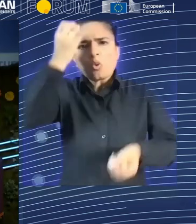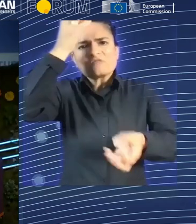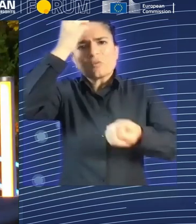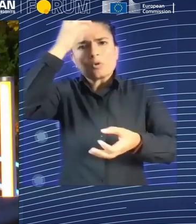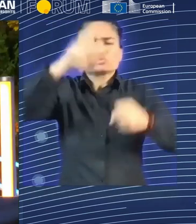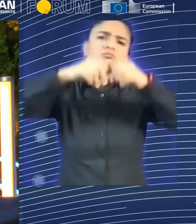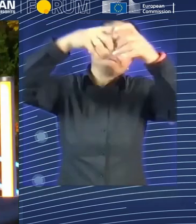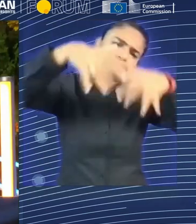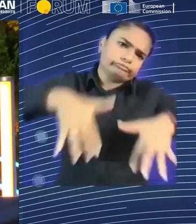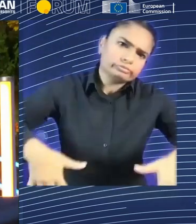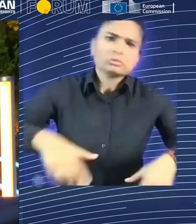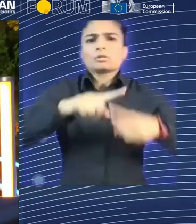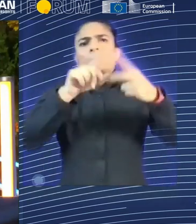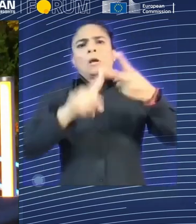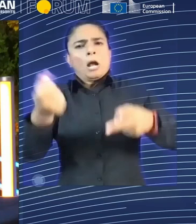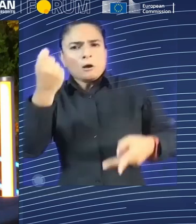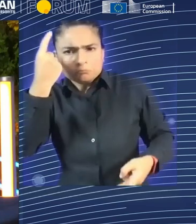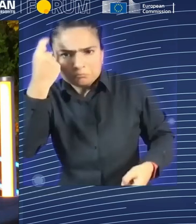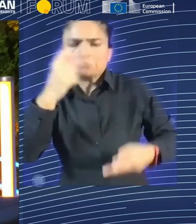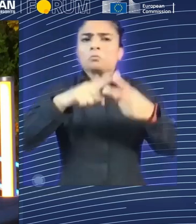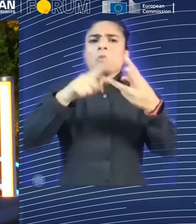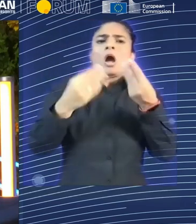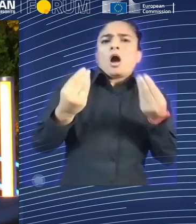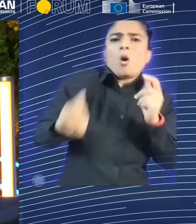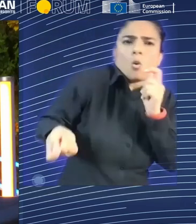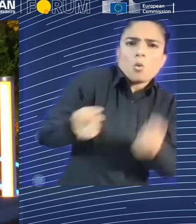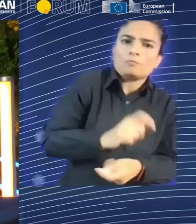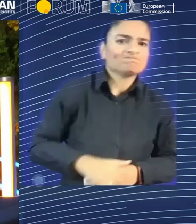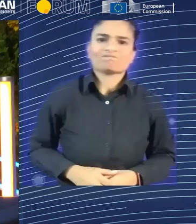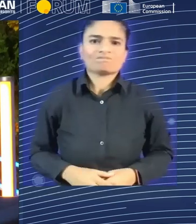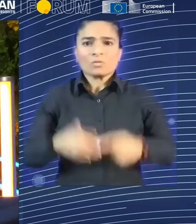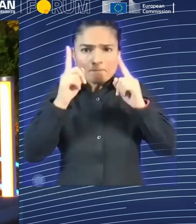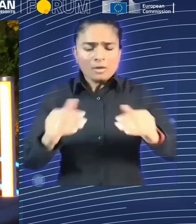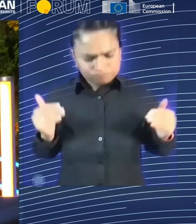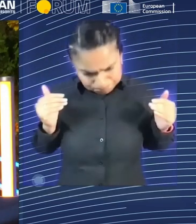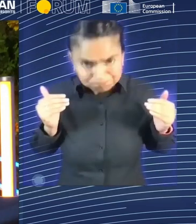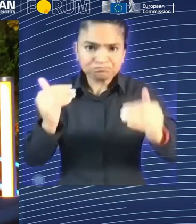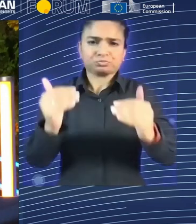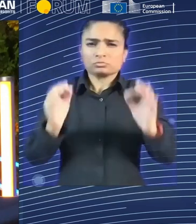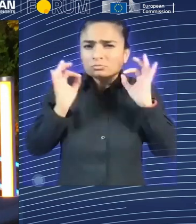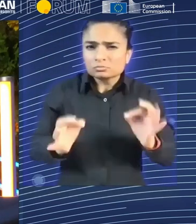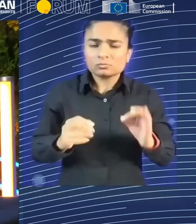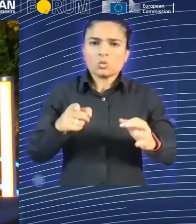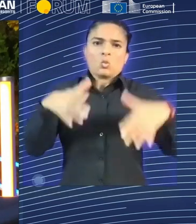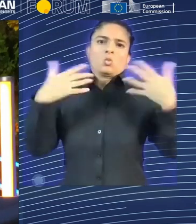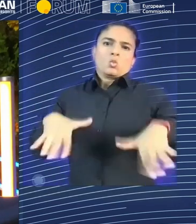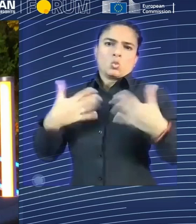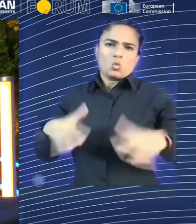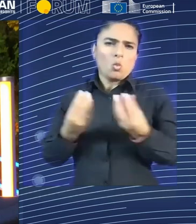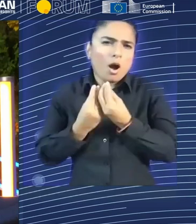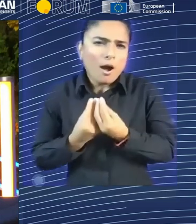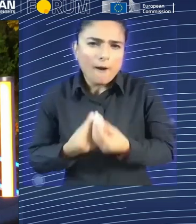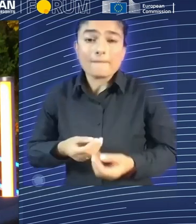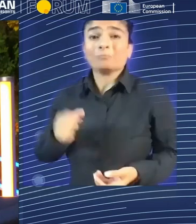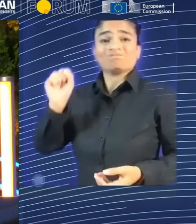Yeah, that's the whole bigger aspect as well when it comes to the bigger picture of readiness. Ben, your latest